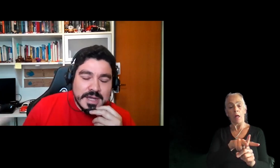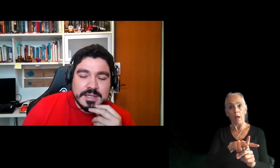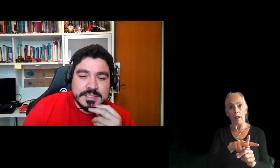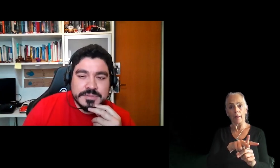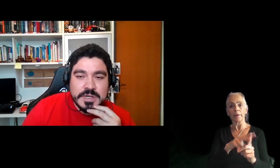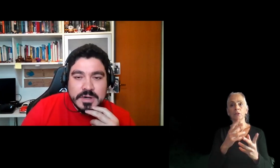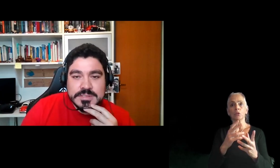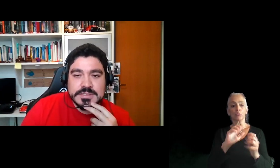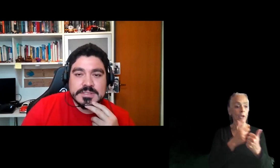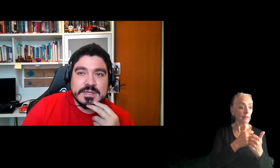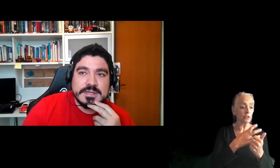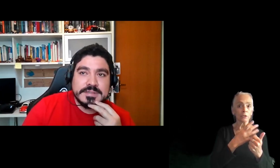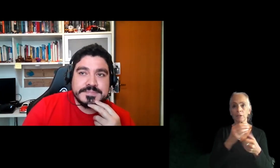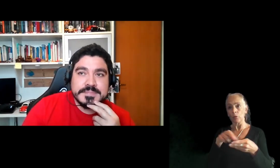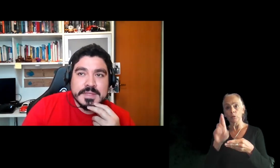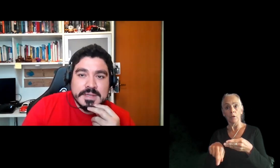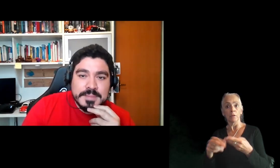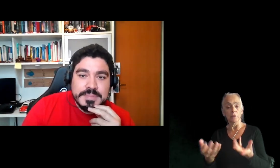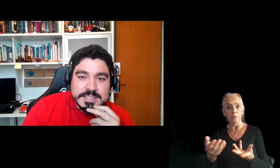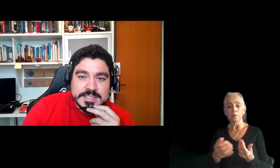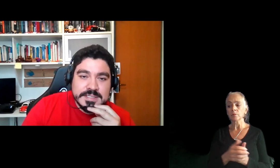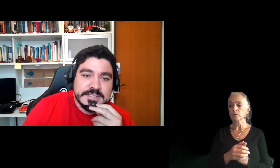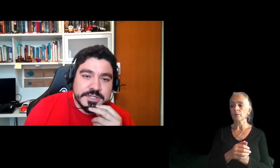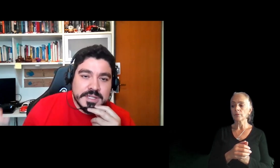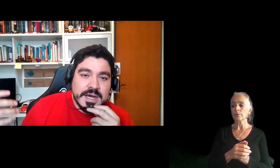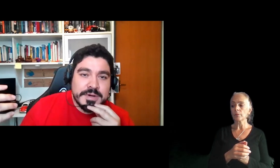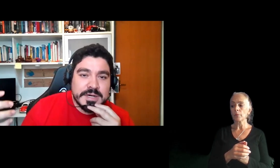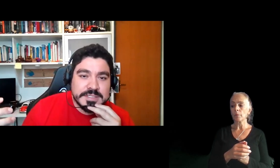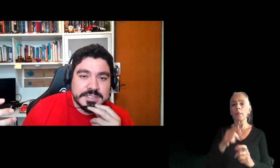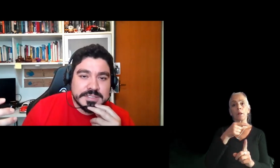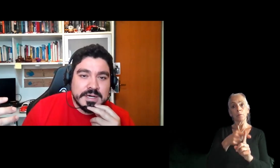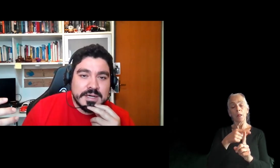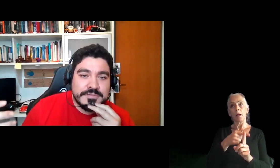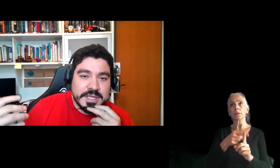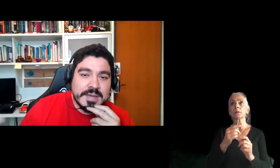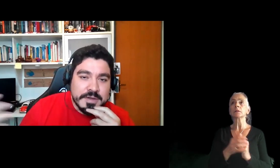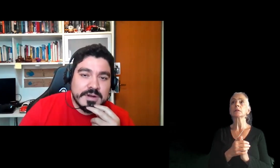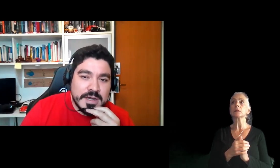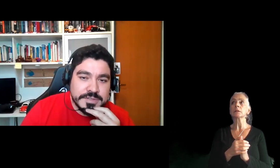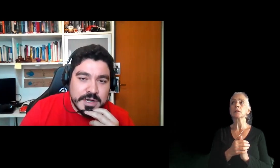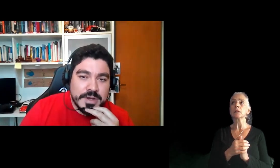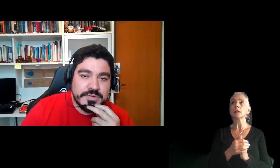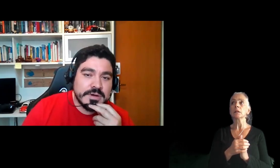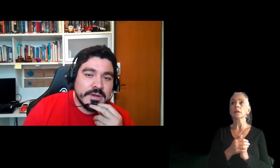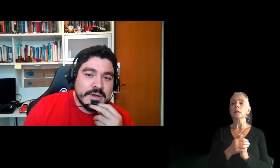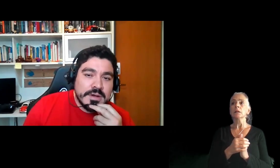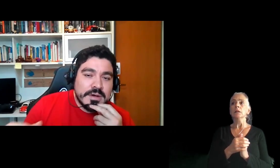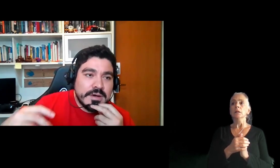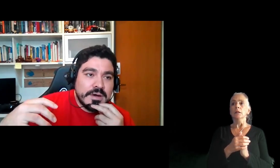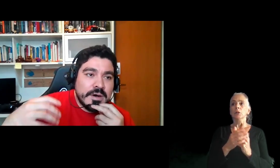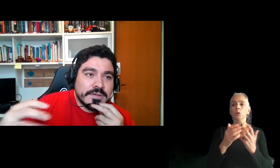And finally, the results. A plus is instead the numbers of the game after launch. However,